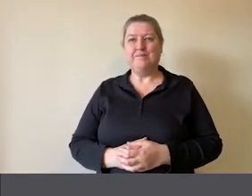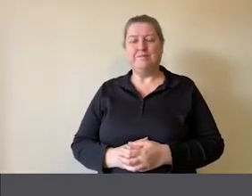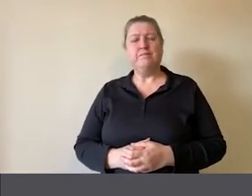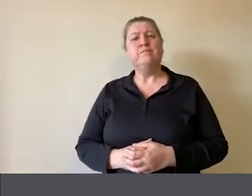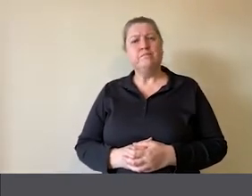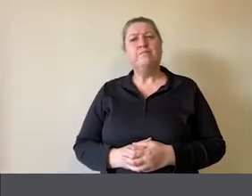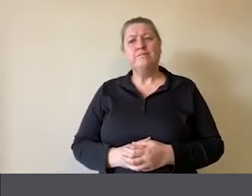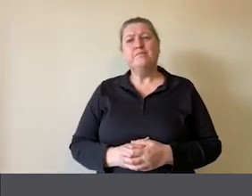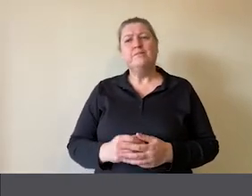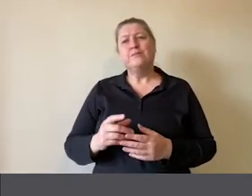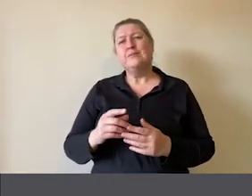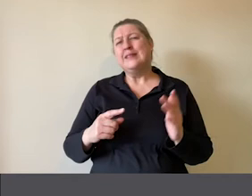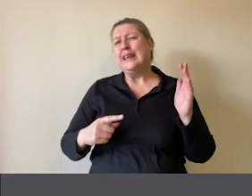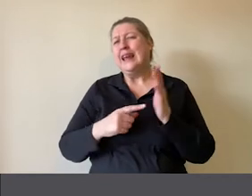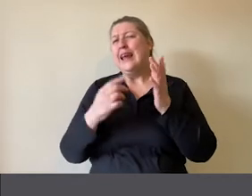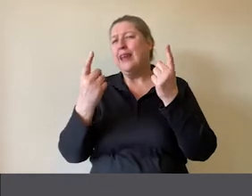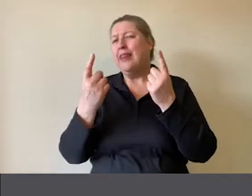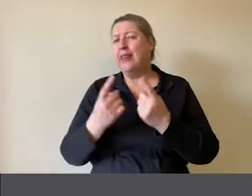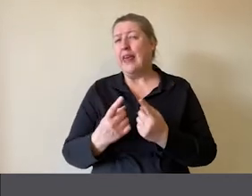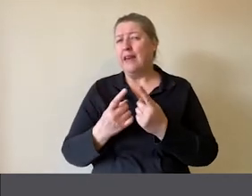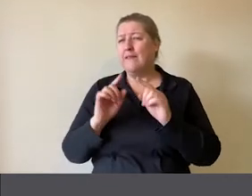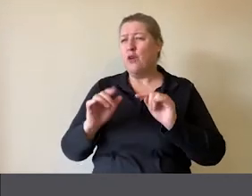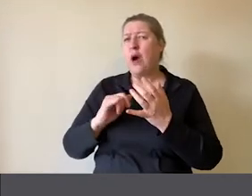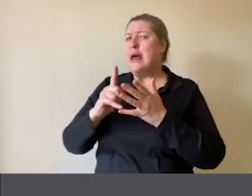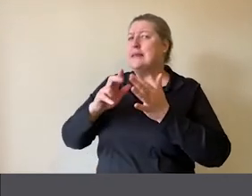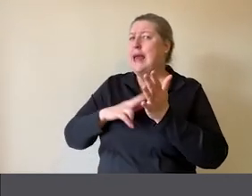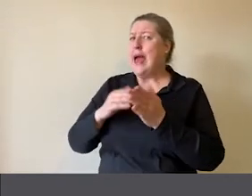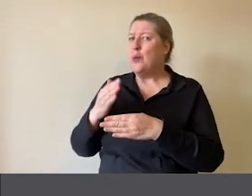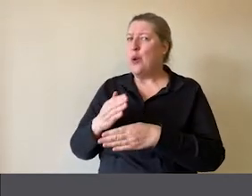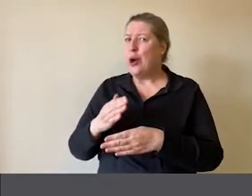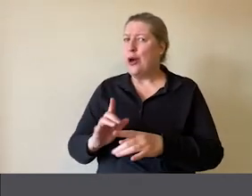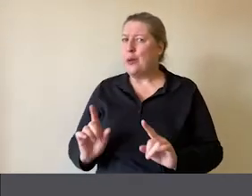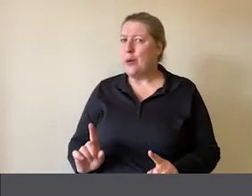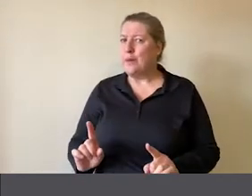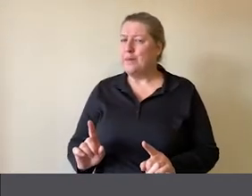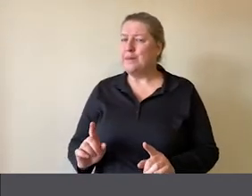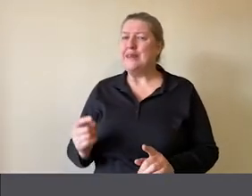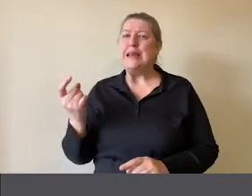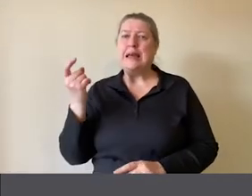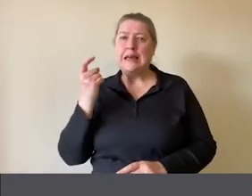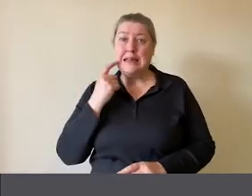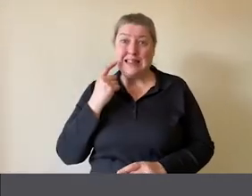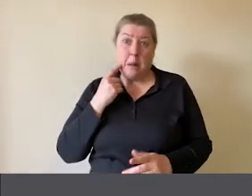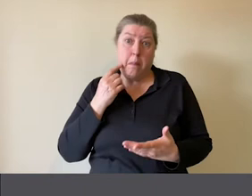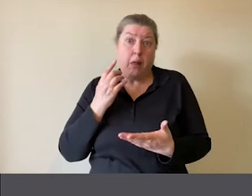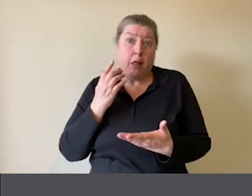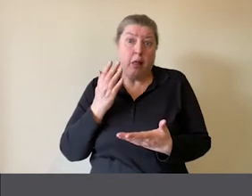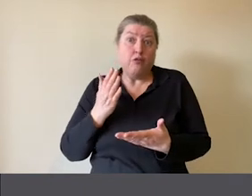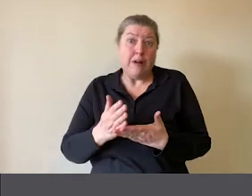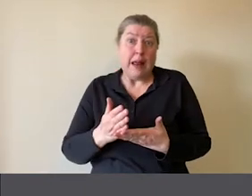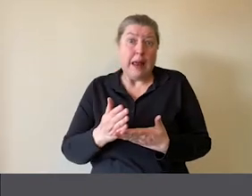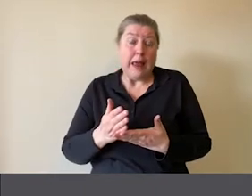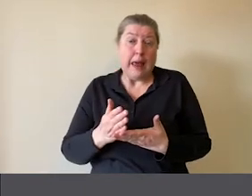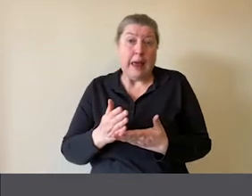the key things about SEM work, a very simple aspect of the work that is often overlooked,